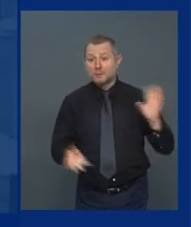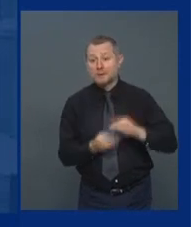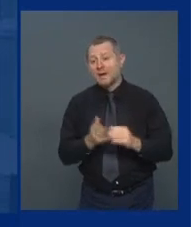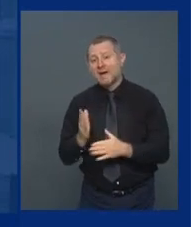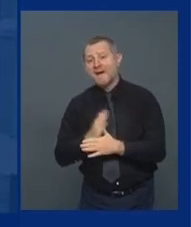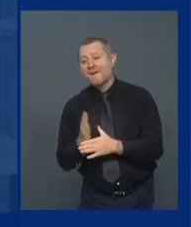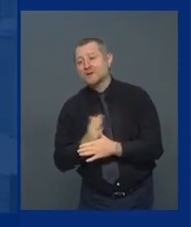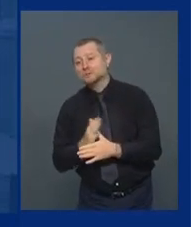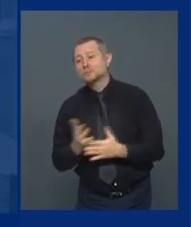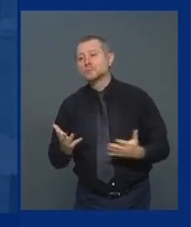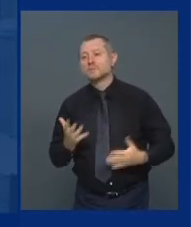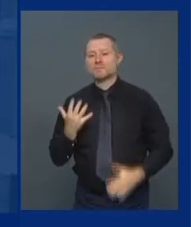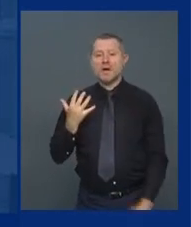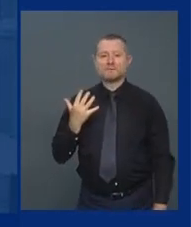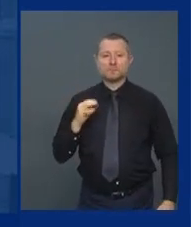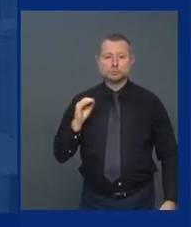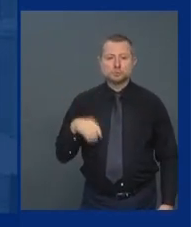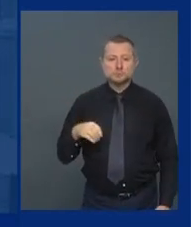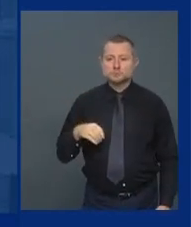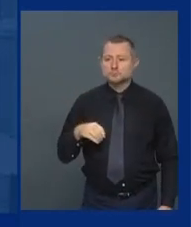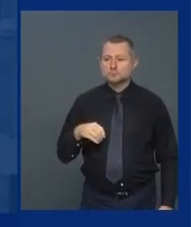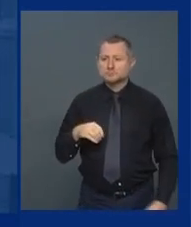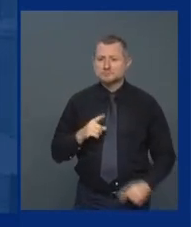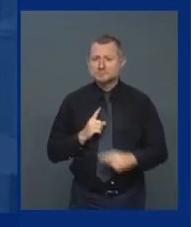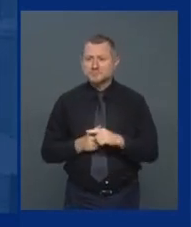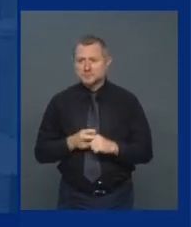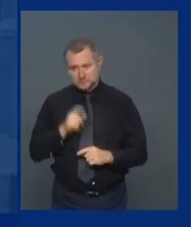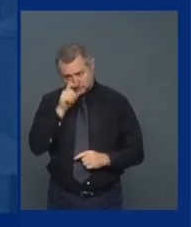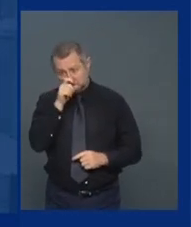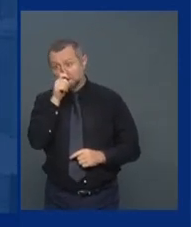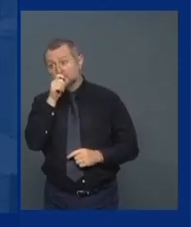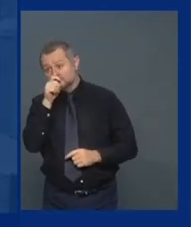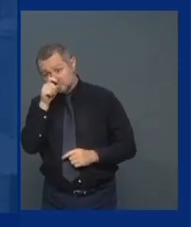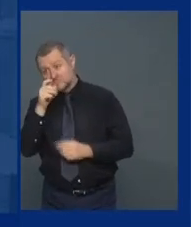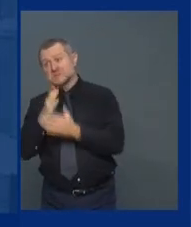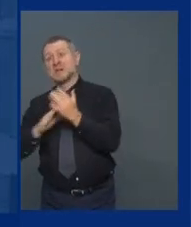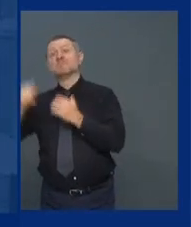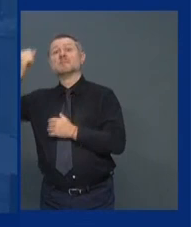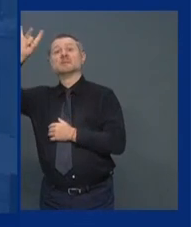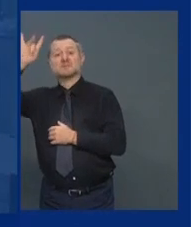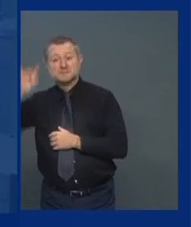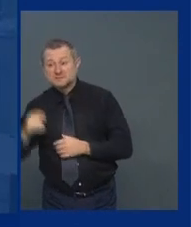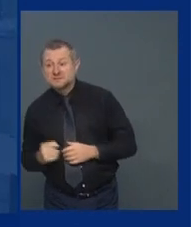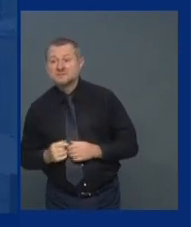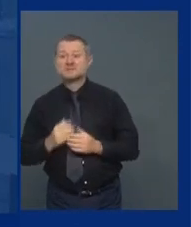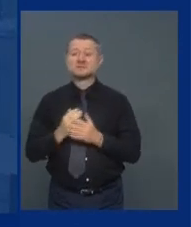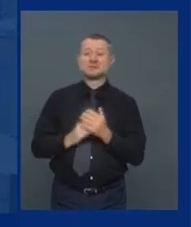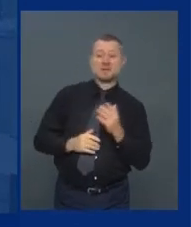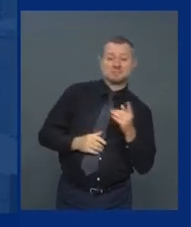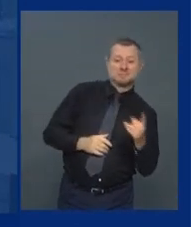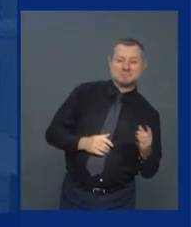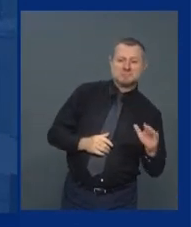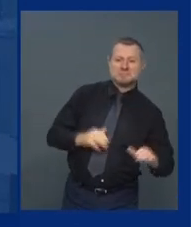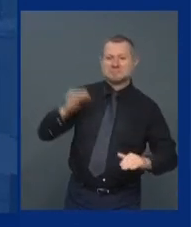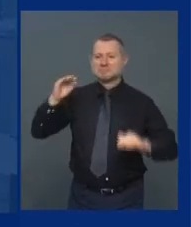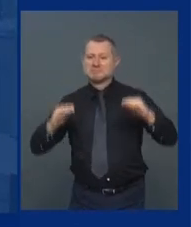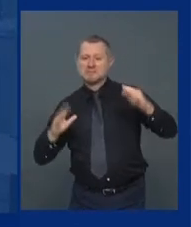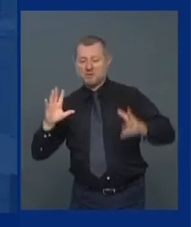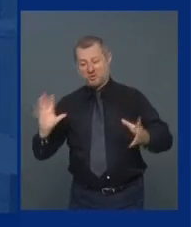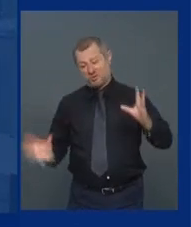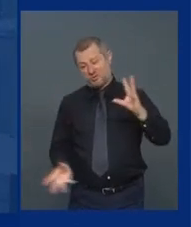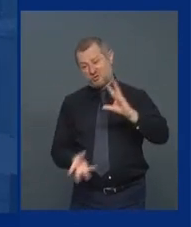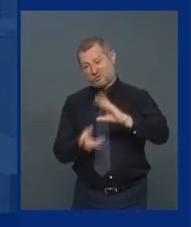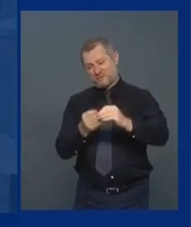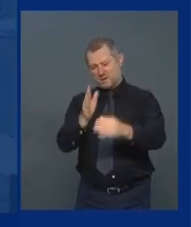As you saw, some of them were up to 18%. But if you average all 20, they're